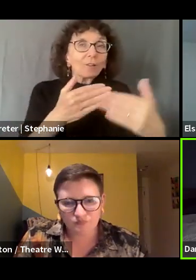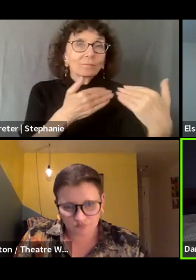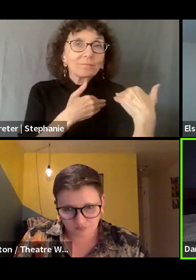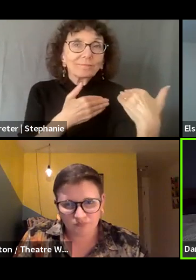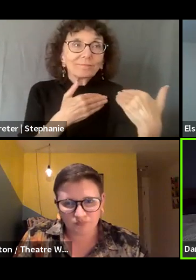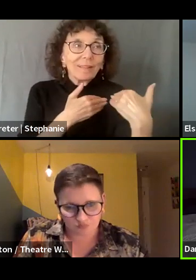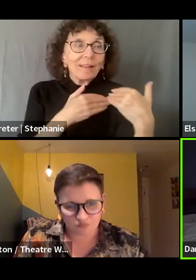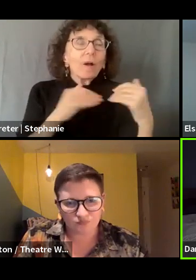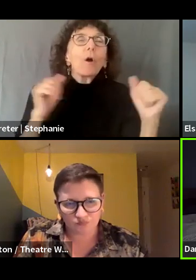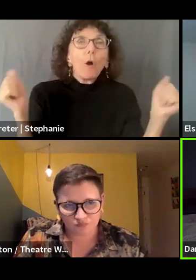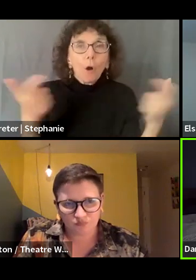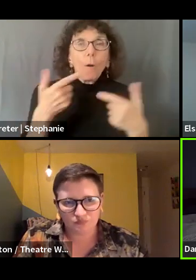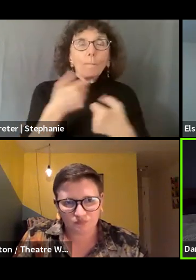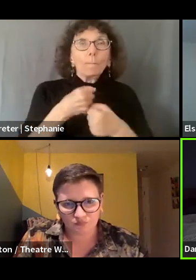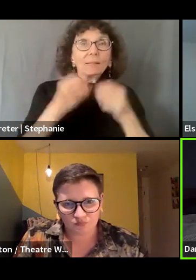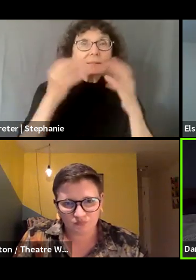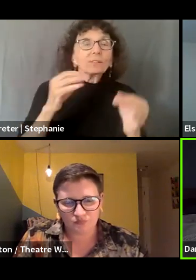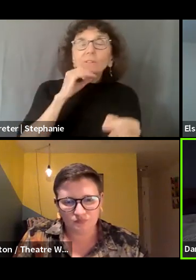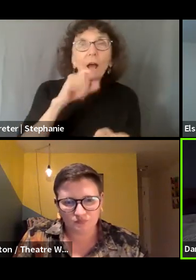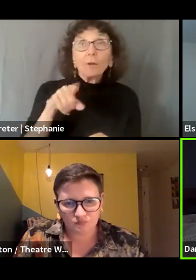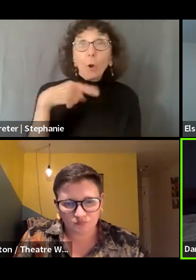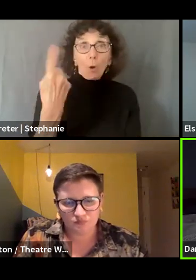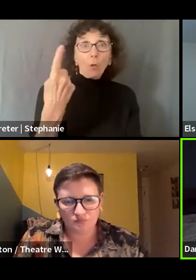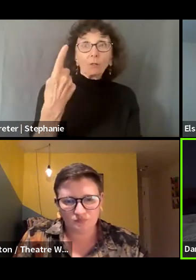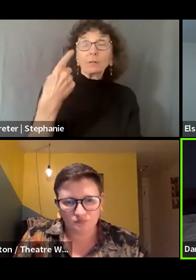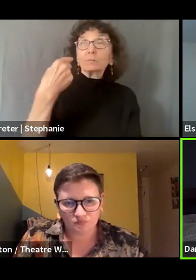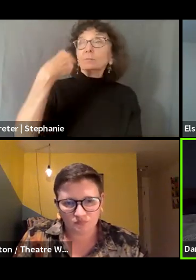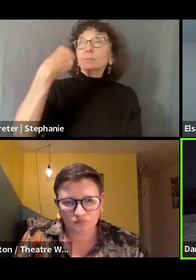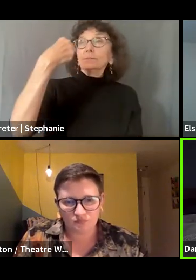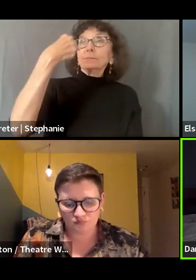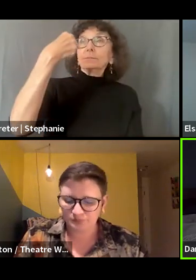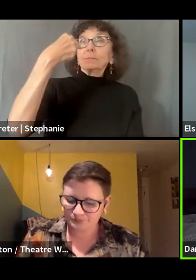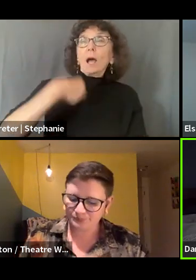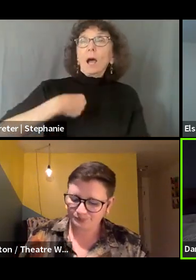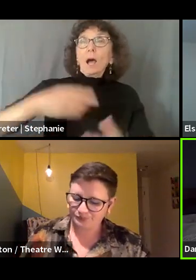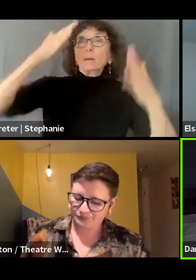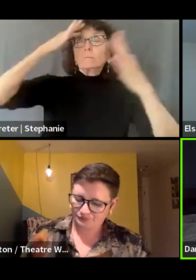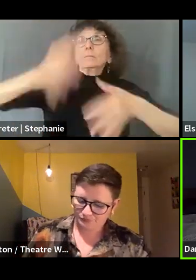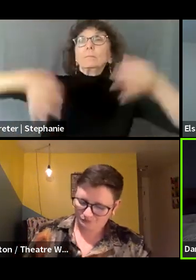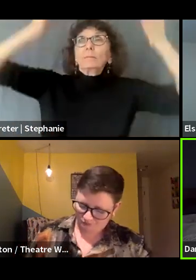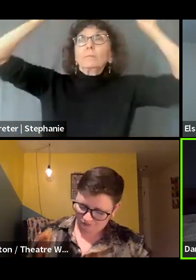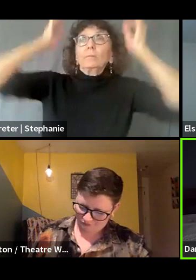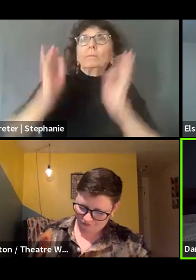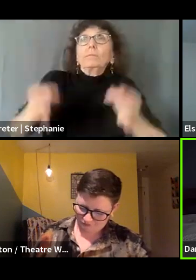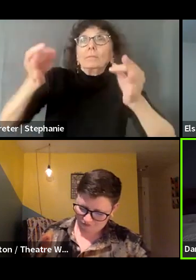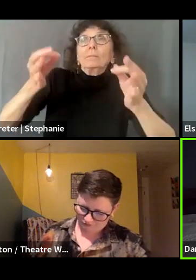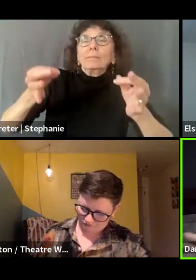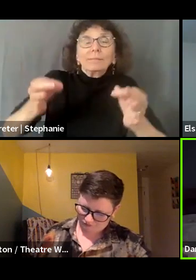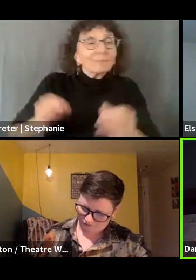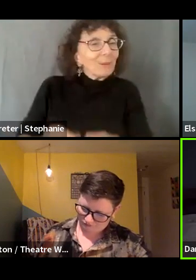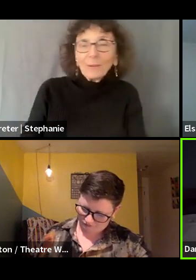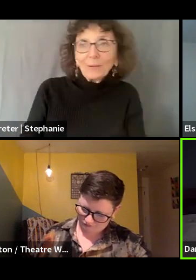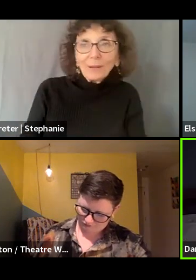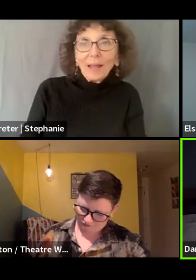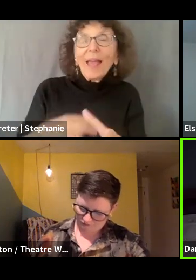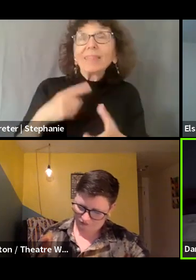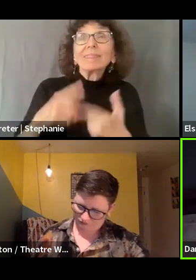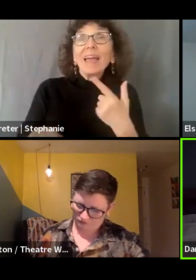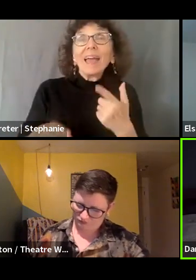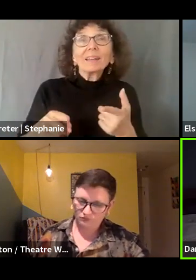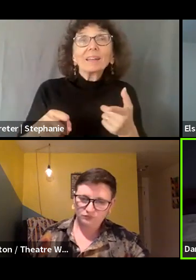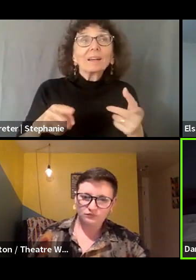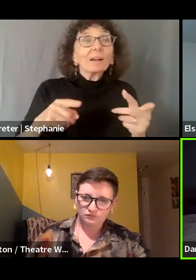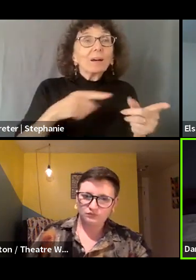decisions. It doesn't fall onto the shoulders of just one single person to make that call and then to be the one to receive